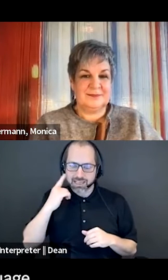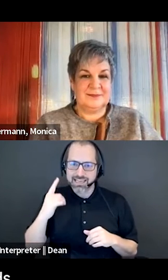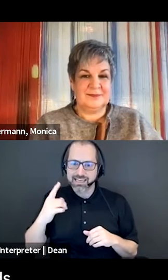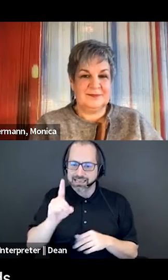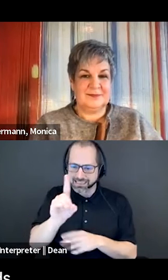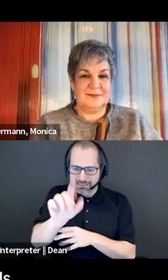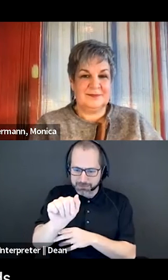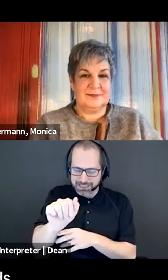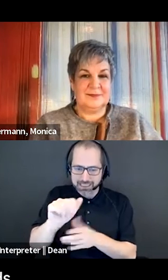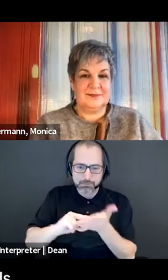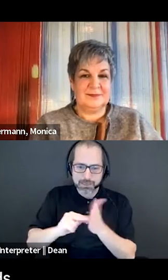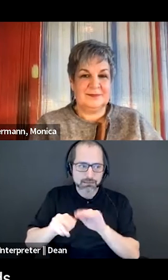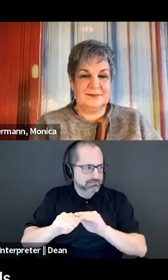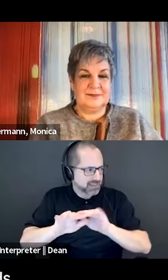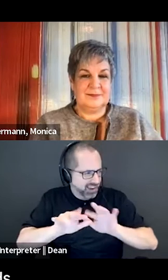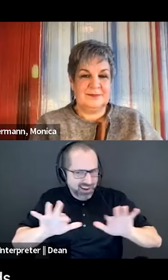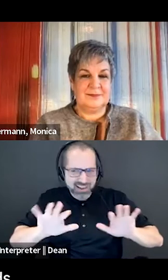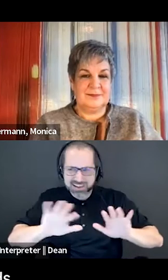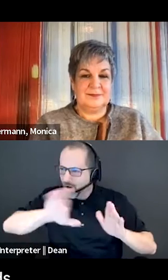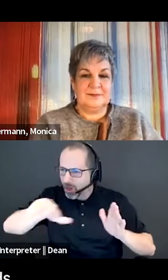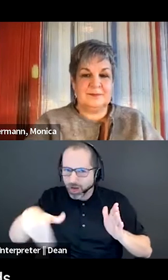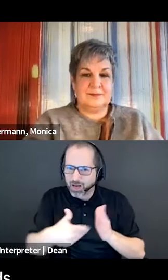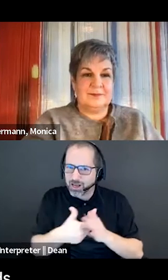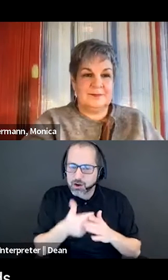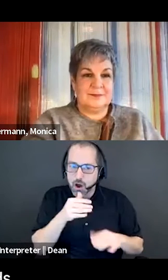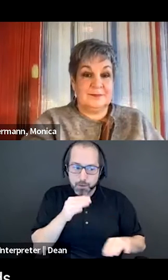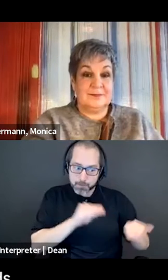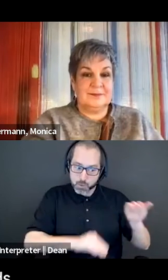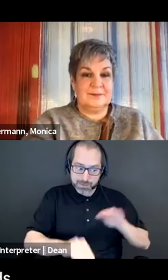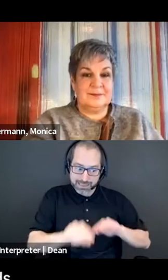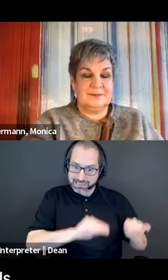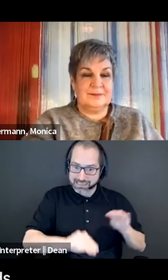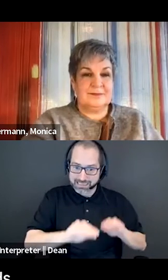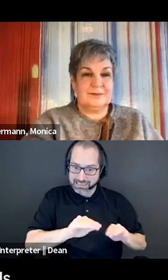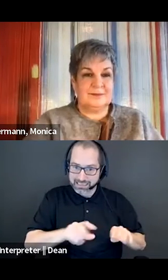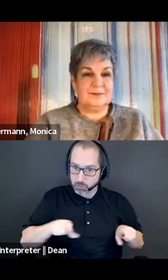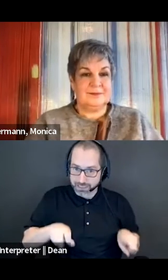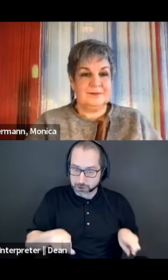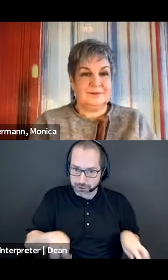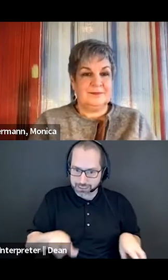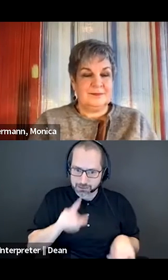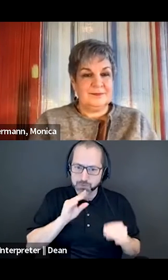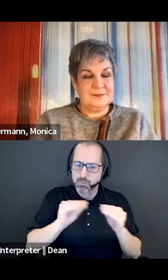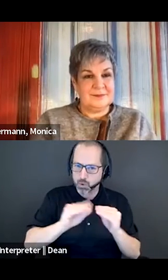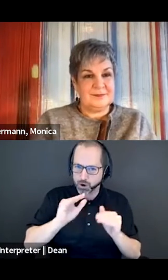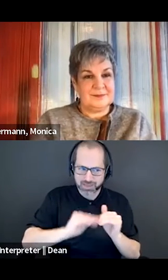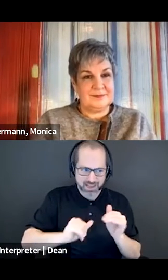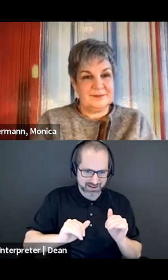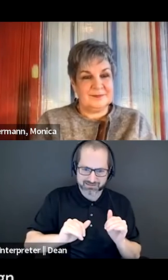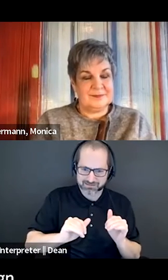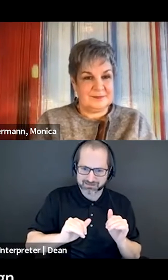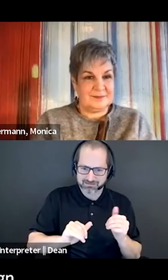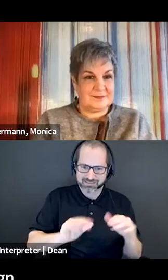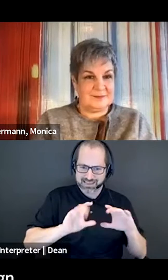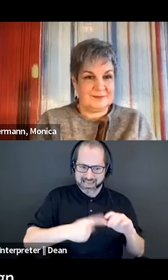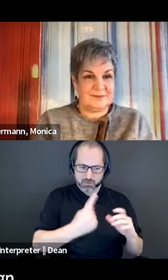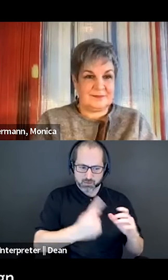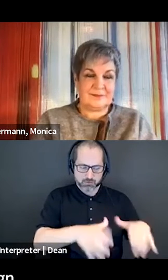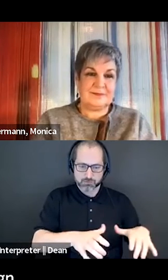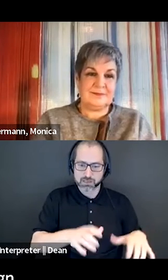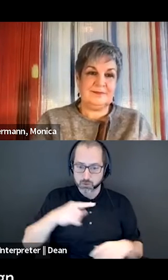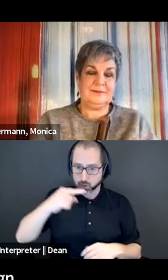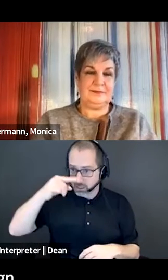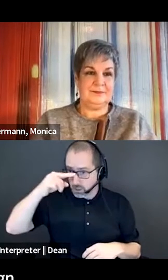disability, we need to think beyond mobility aids and beyond people who use wheelchairs. So that includes, as Asam said,